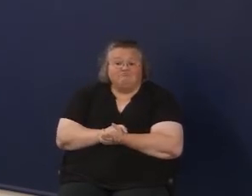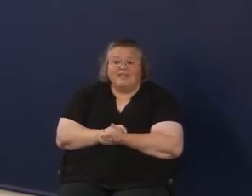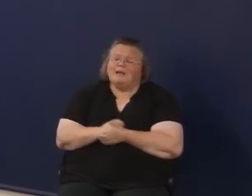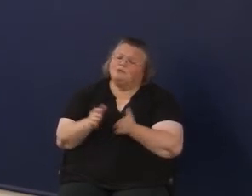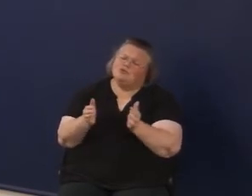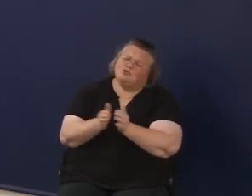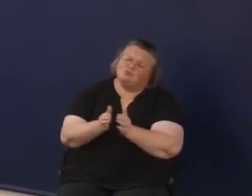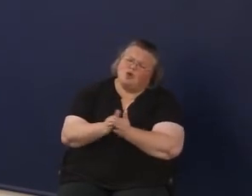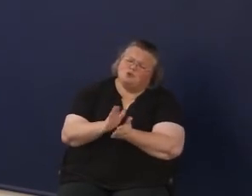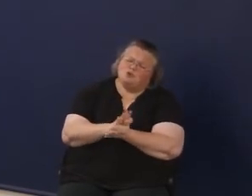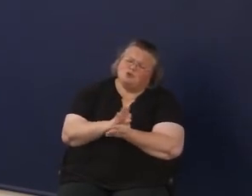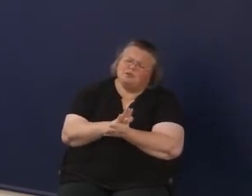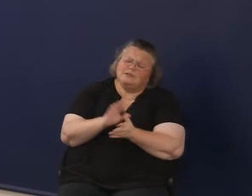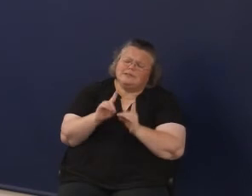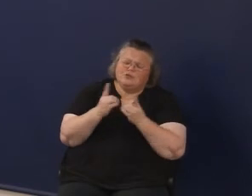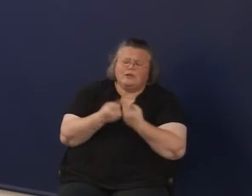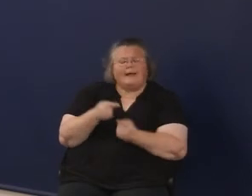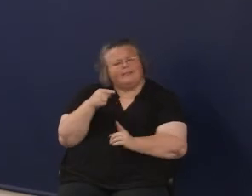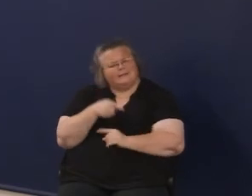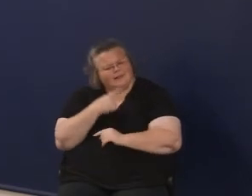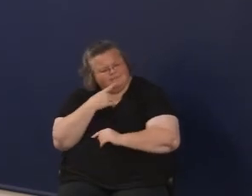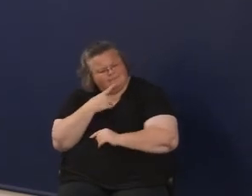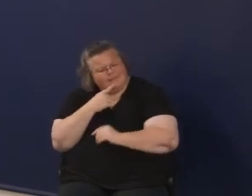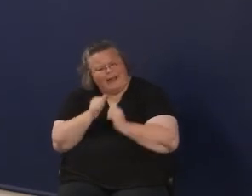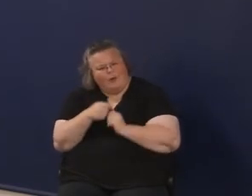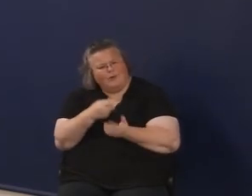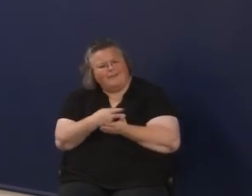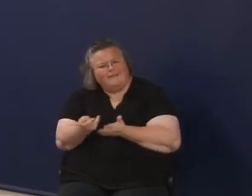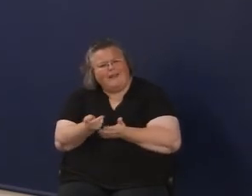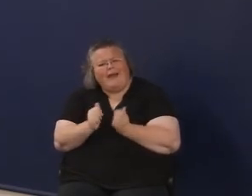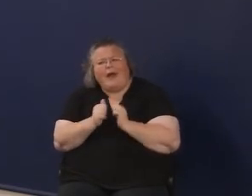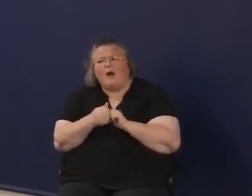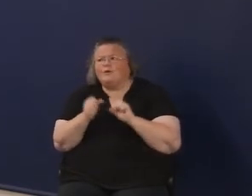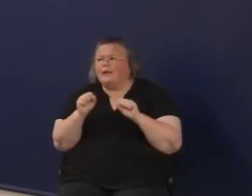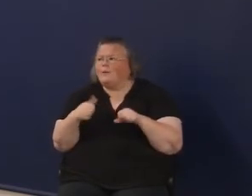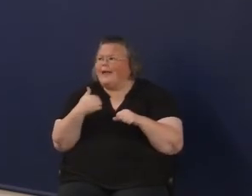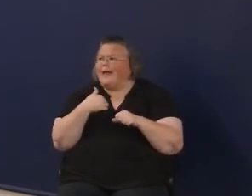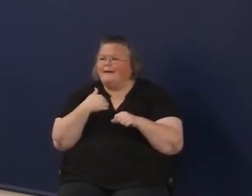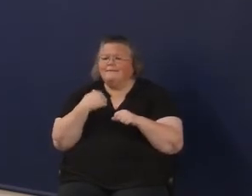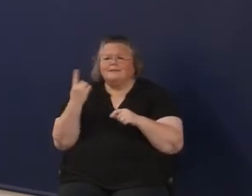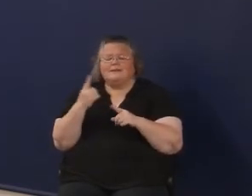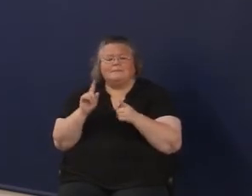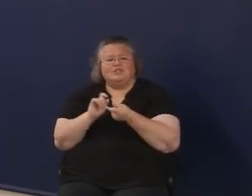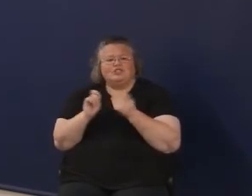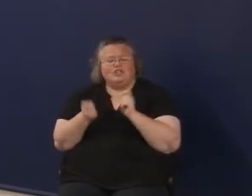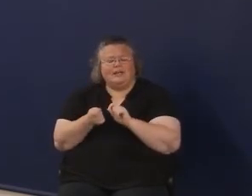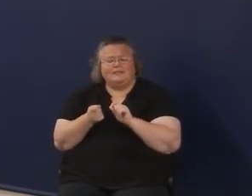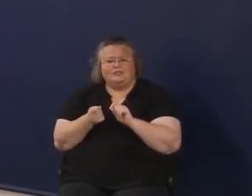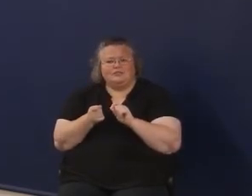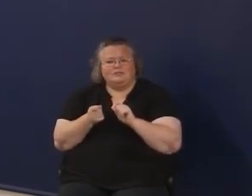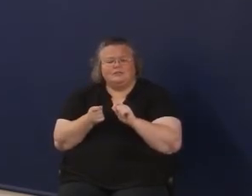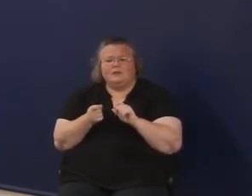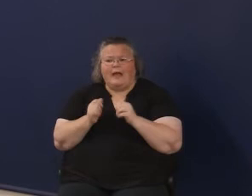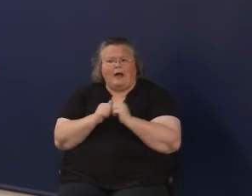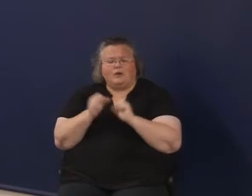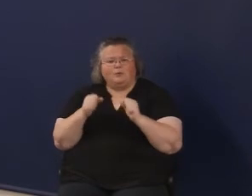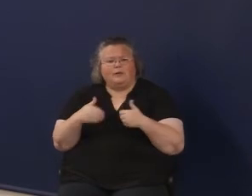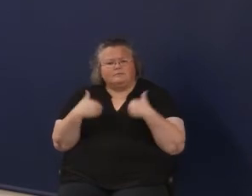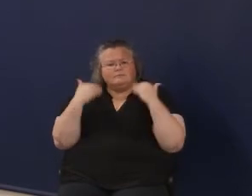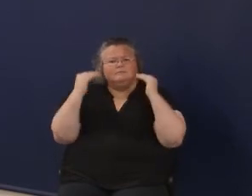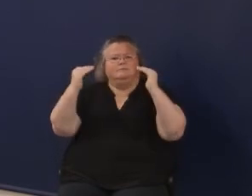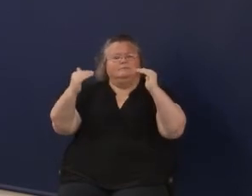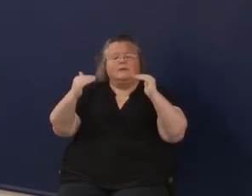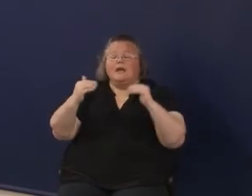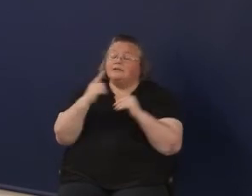was a small school district. So they said, okay, well, how are we going to get a bond levy passed? Because there's a difference from there. Well, and they did an alternative